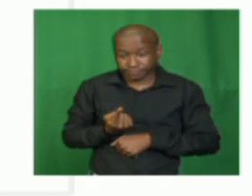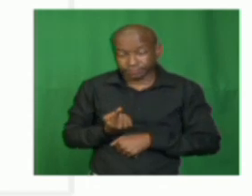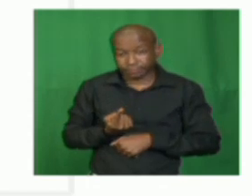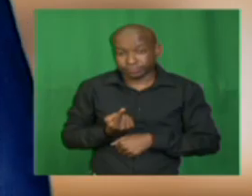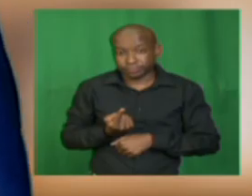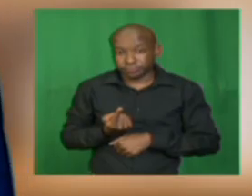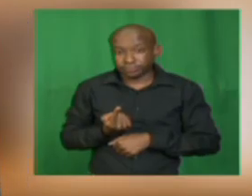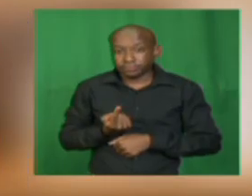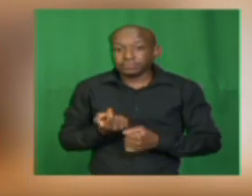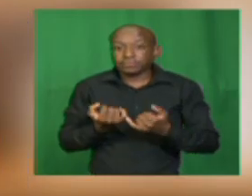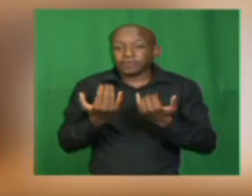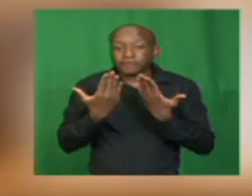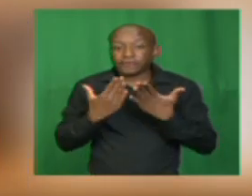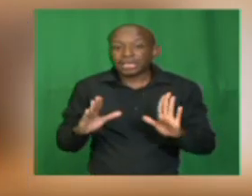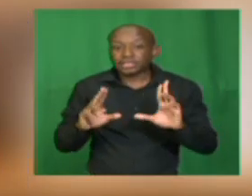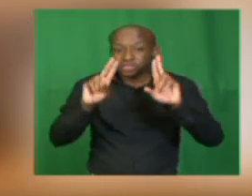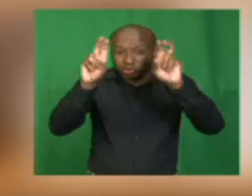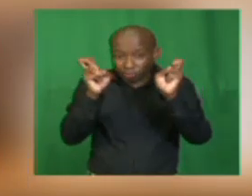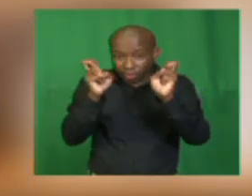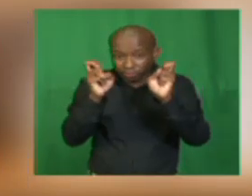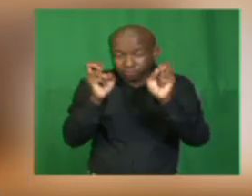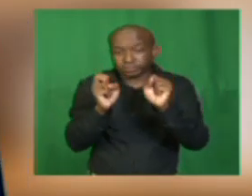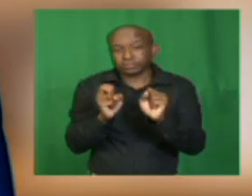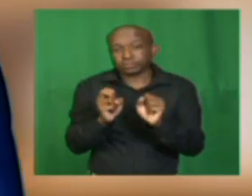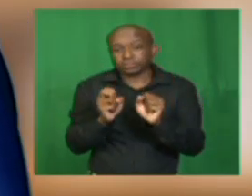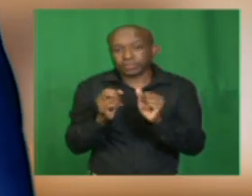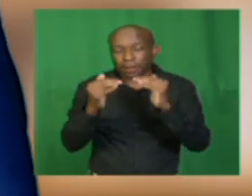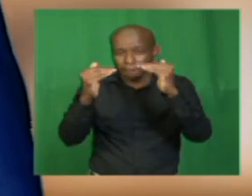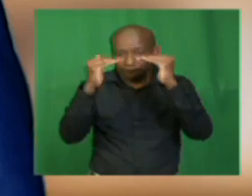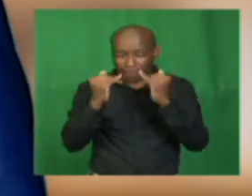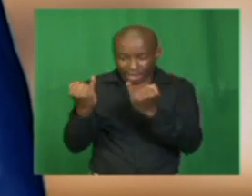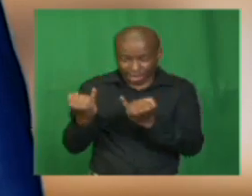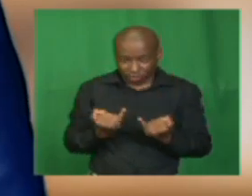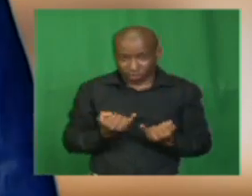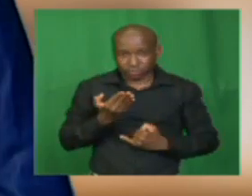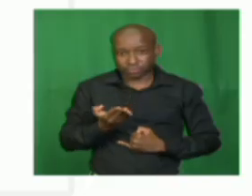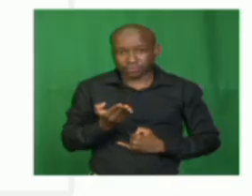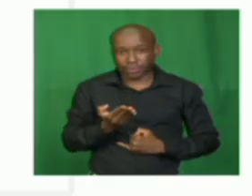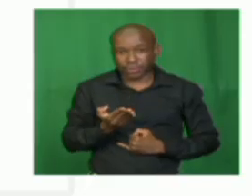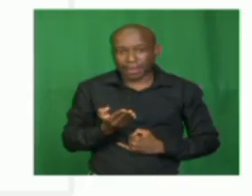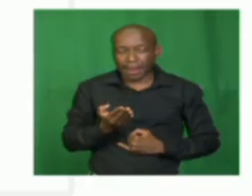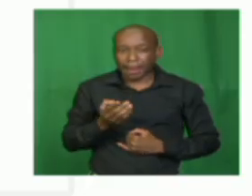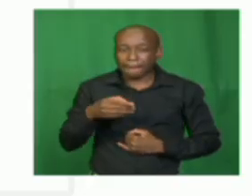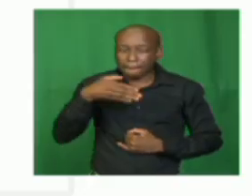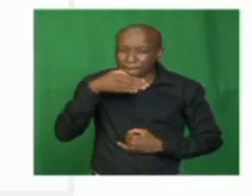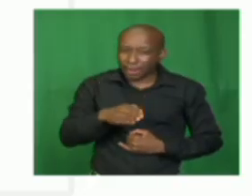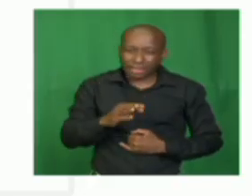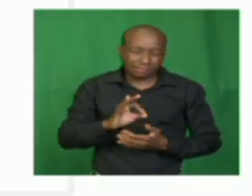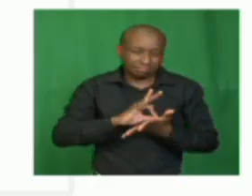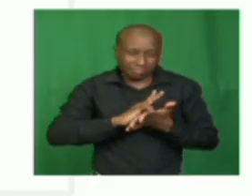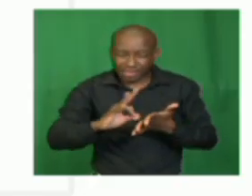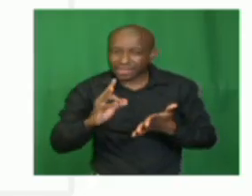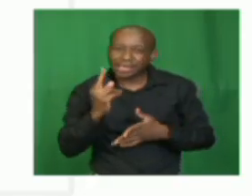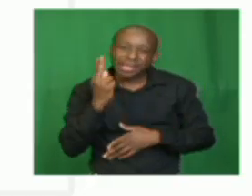Now, after the title, we get into the introduction, which should be striking, appealing,